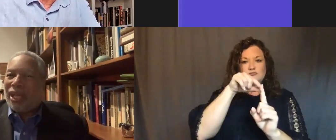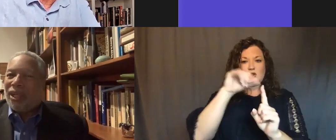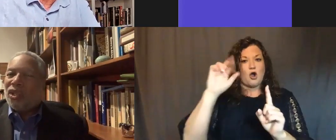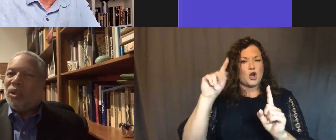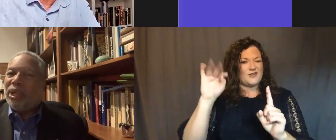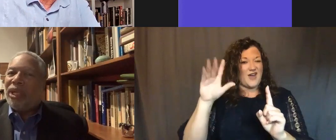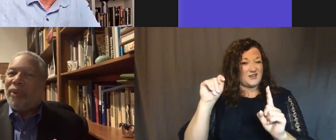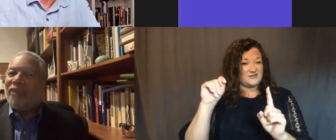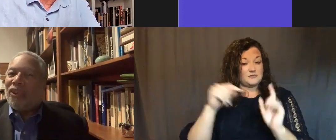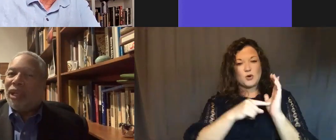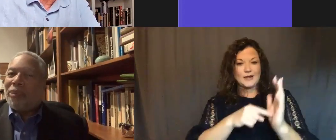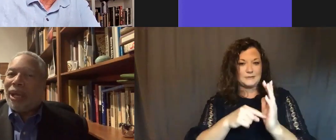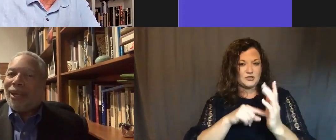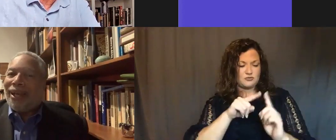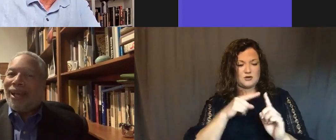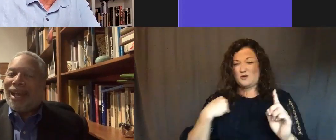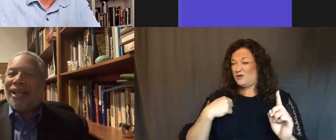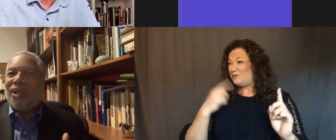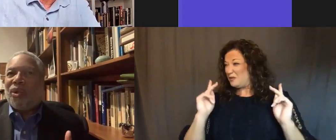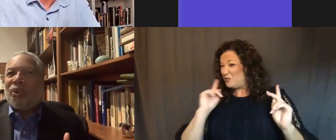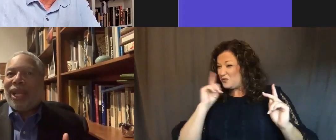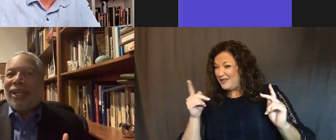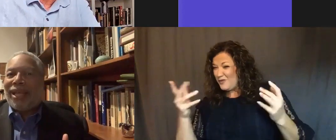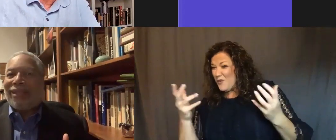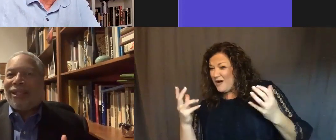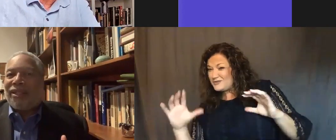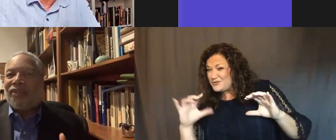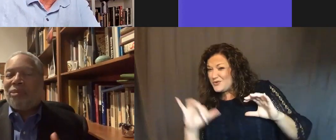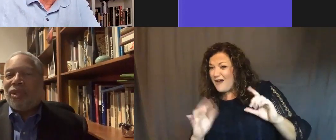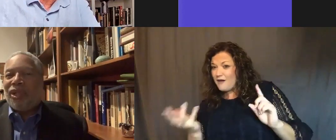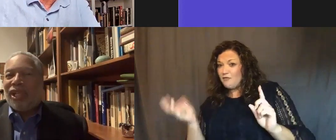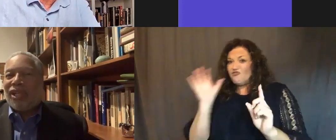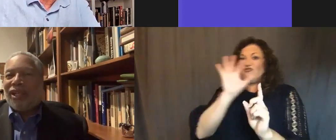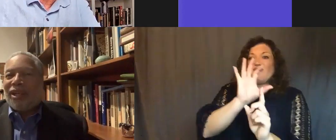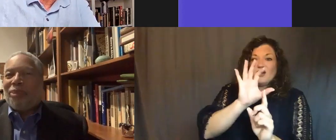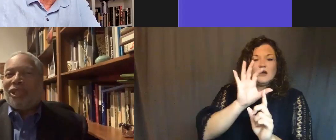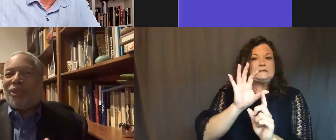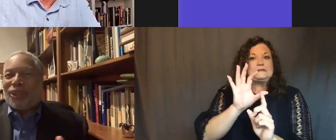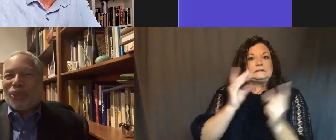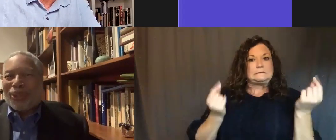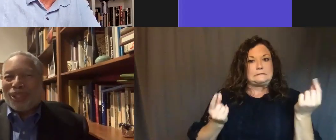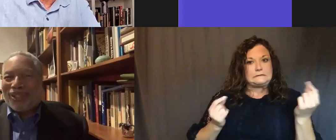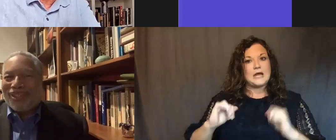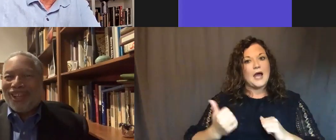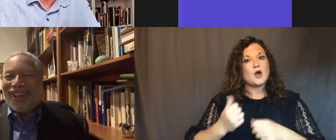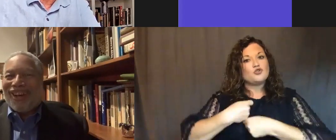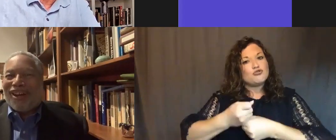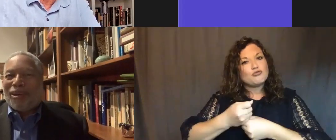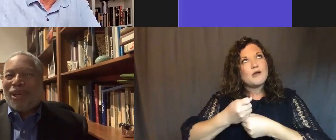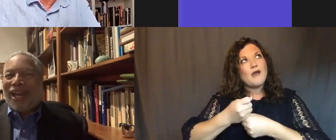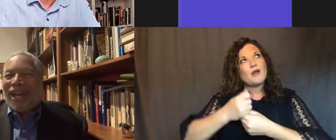do that? So, really, we have to think about how do you create that sense of community, but still social distance?